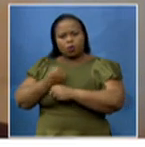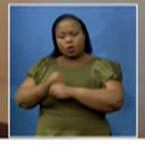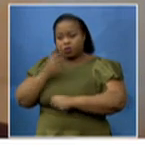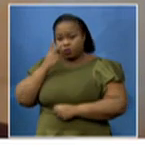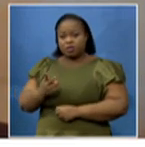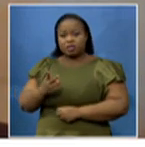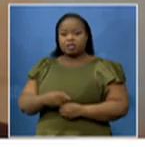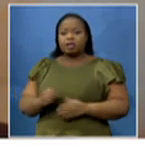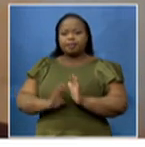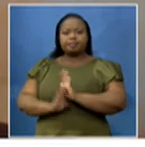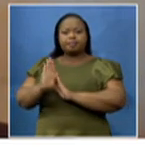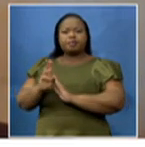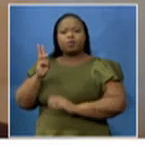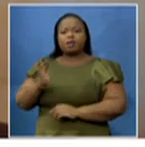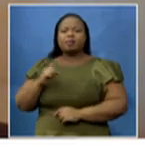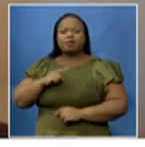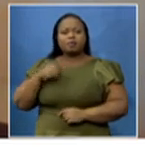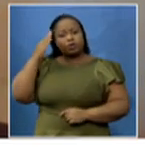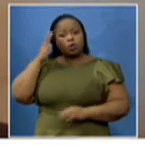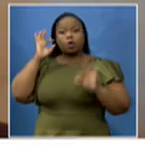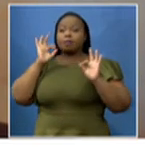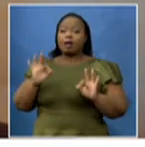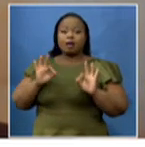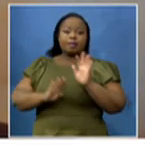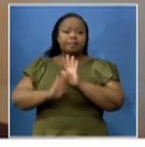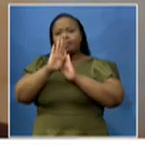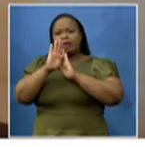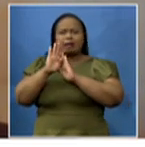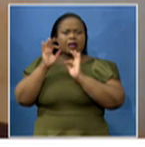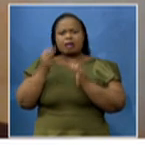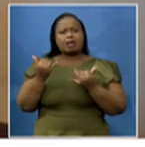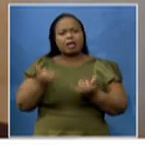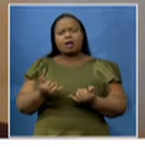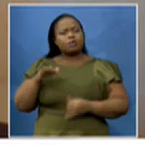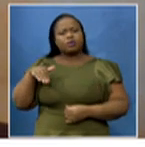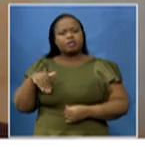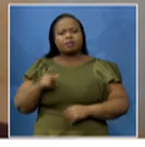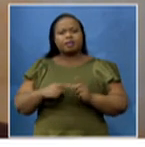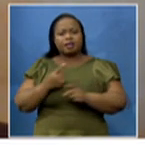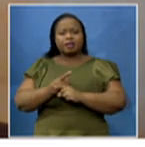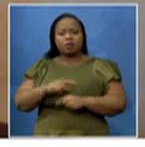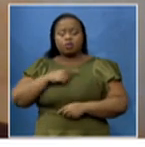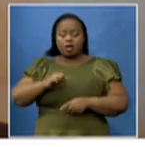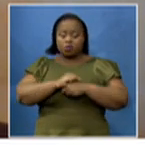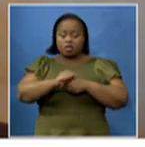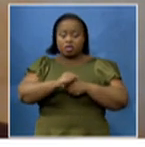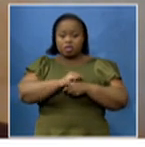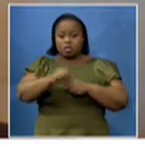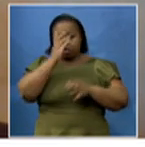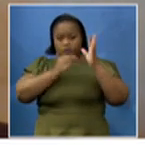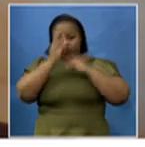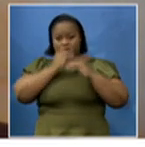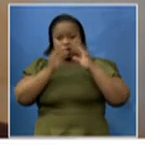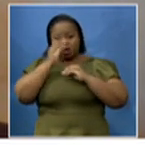in a much better way. We know we're not yet at the peak, but we can still do our best according to what we've been trained in terms of our